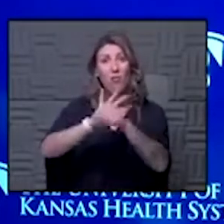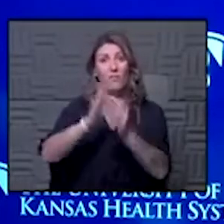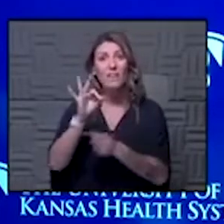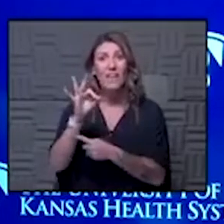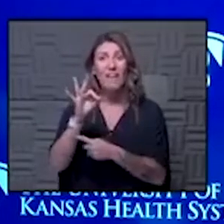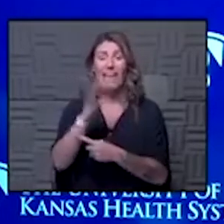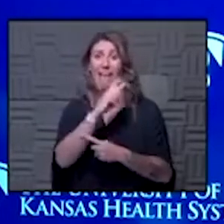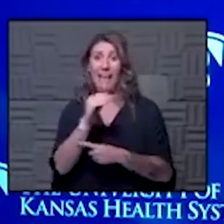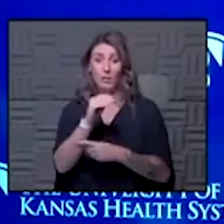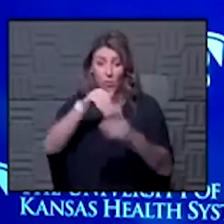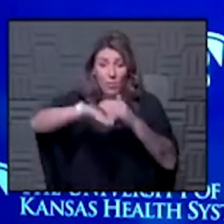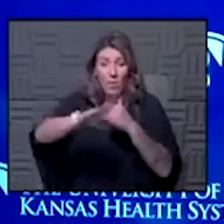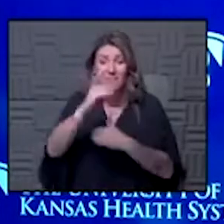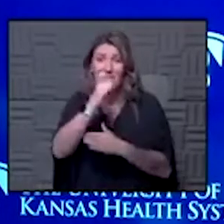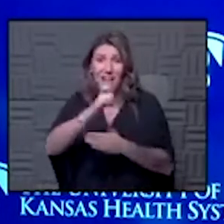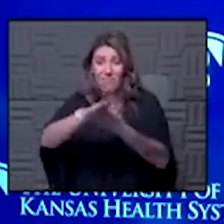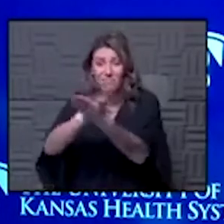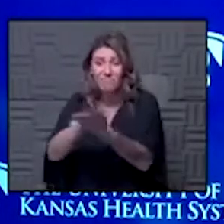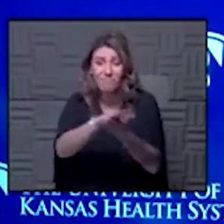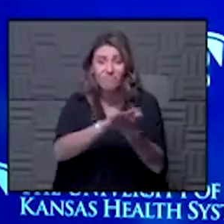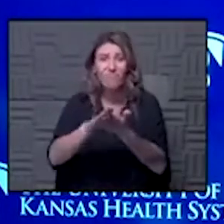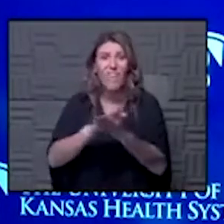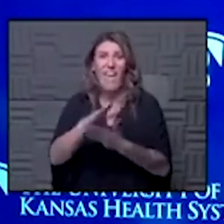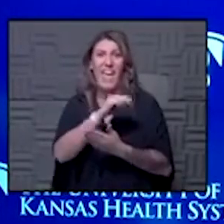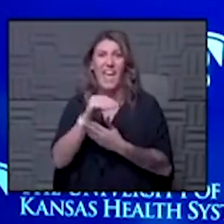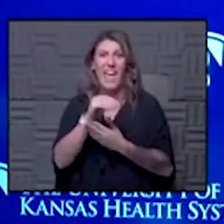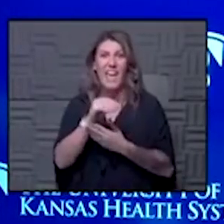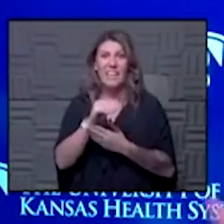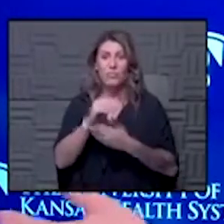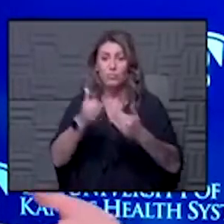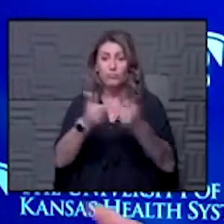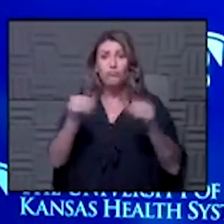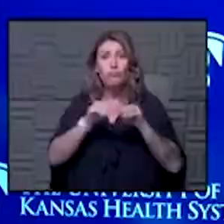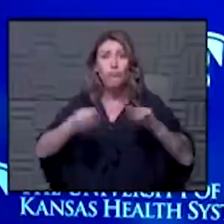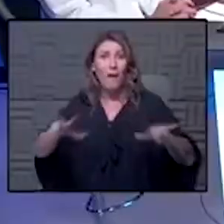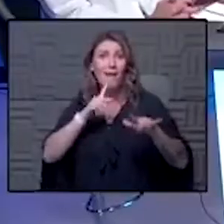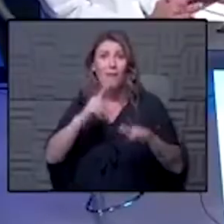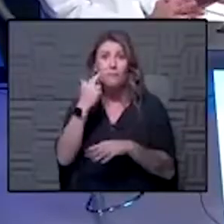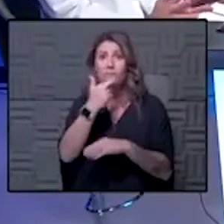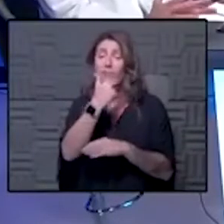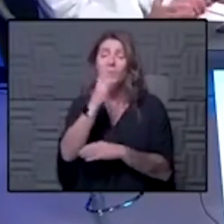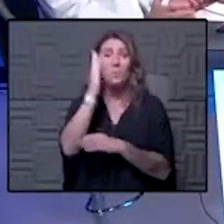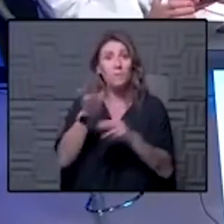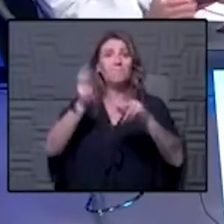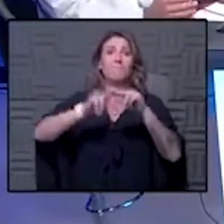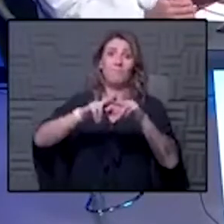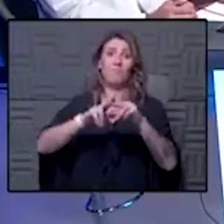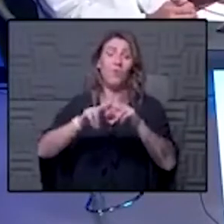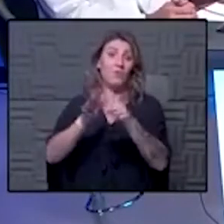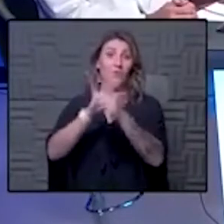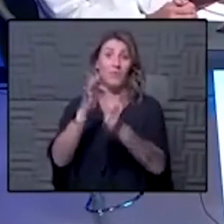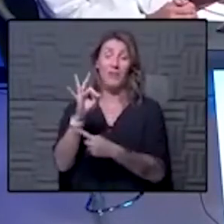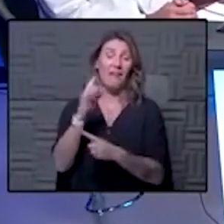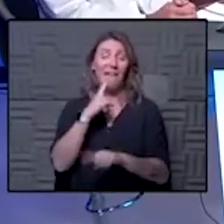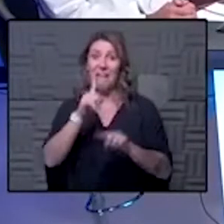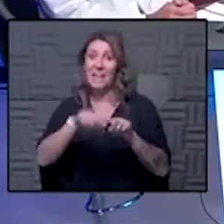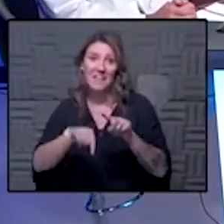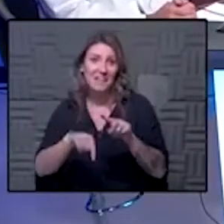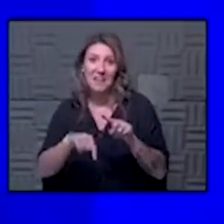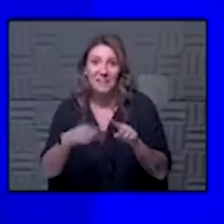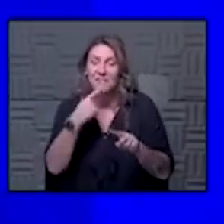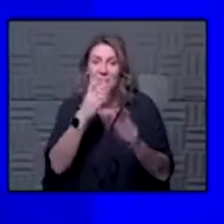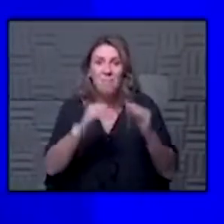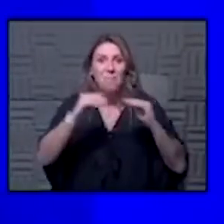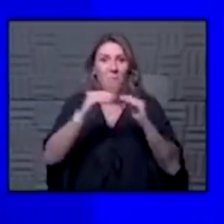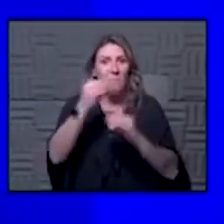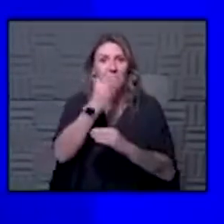have not de densified that restaurant that that's going to increase the spread of COVID yeah I know you can't I can't say any better you're exactly right